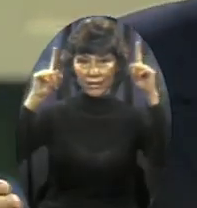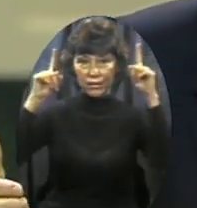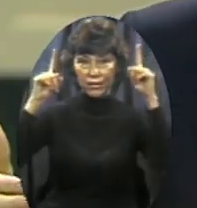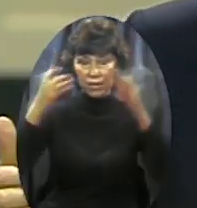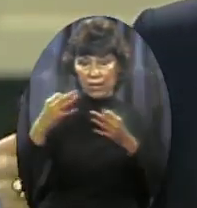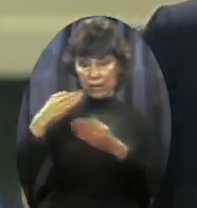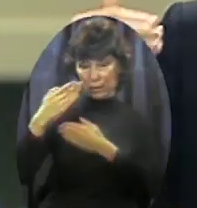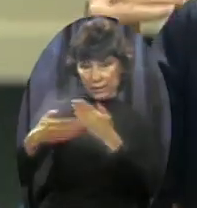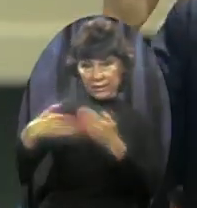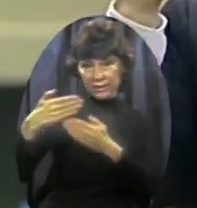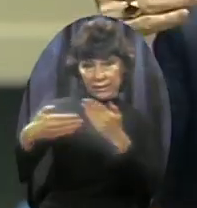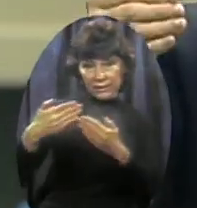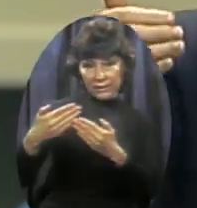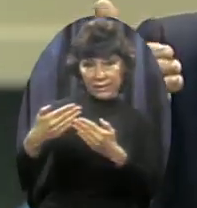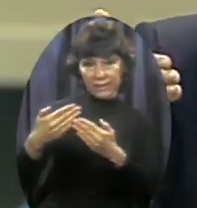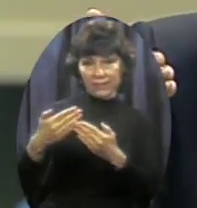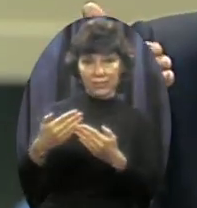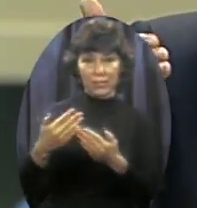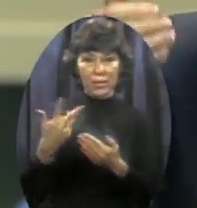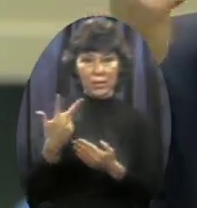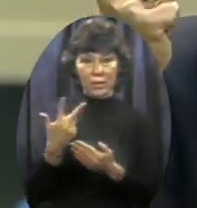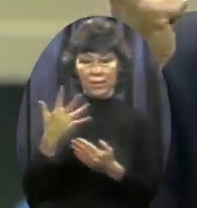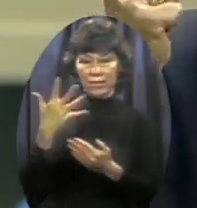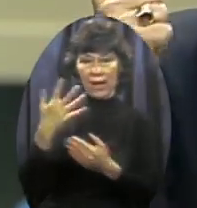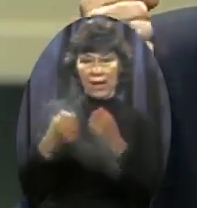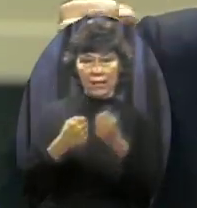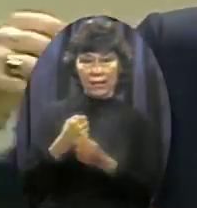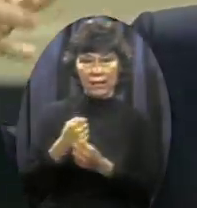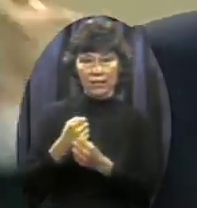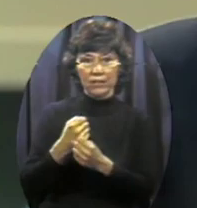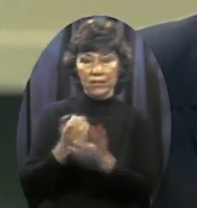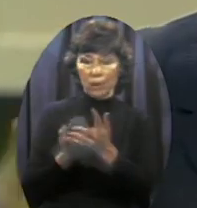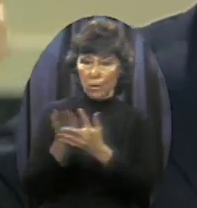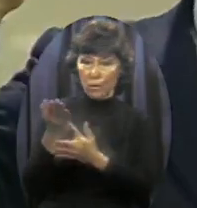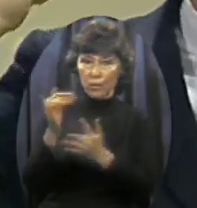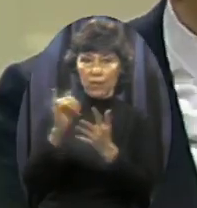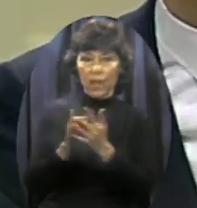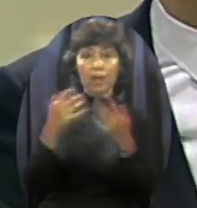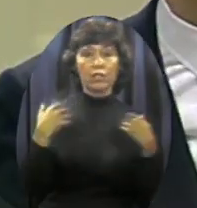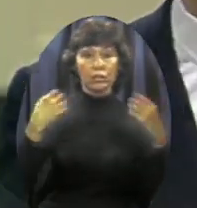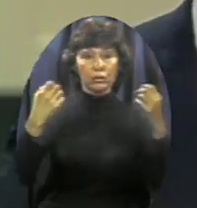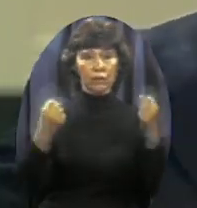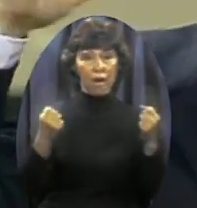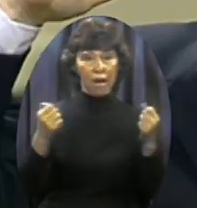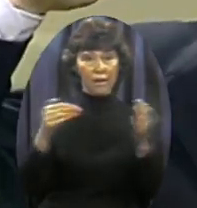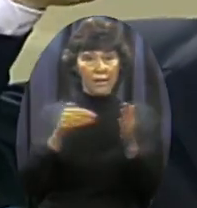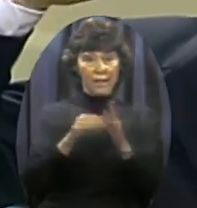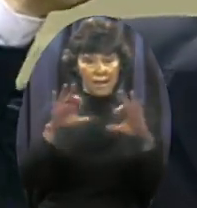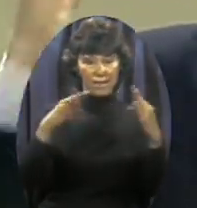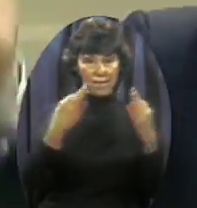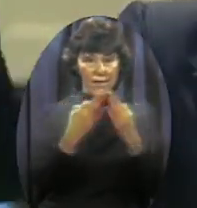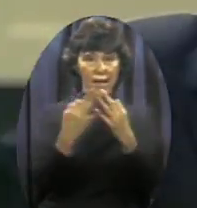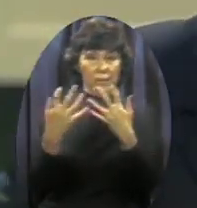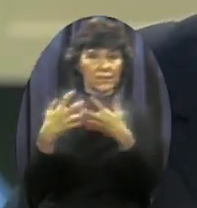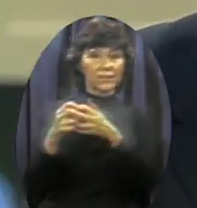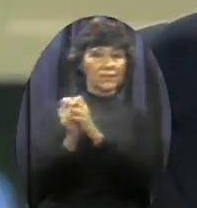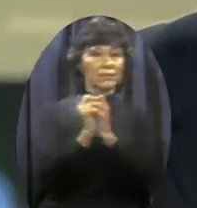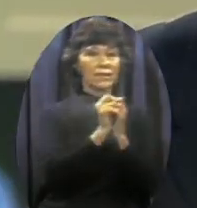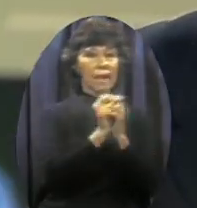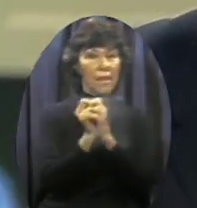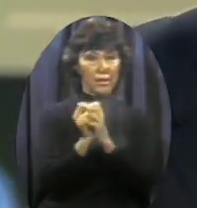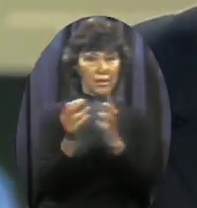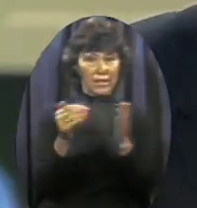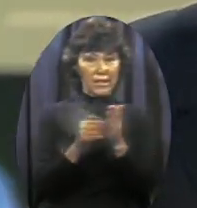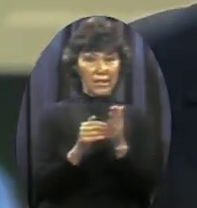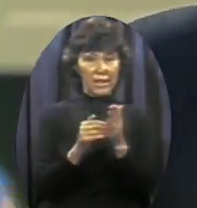of vulnerability And come out on the other side Strong again Our families together Our churches filled Spiritual revival sweeping the